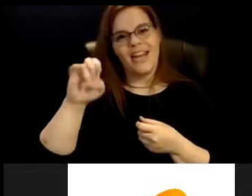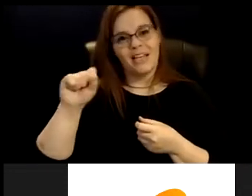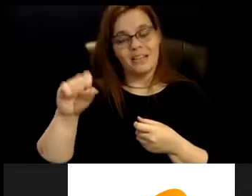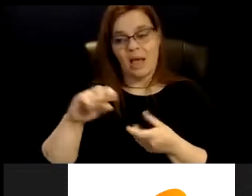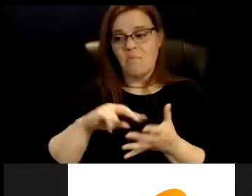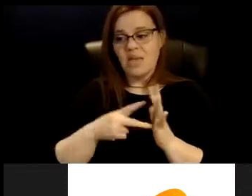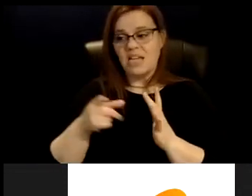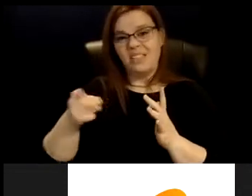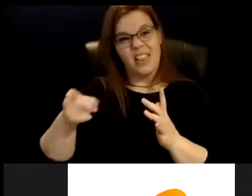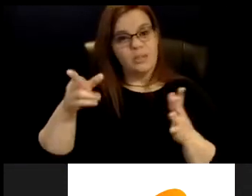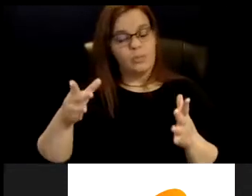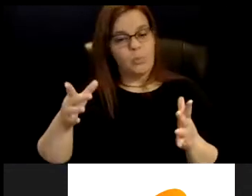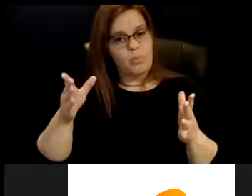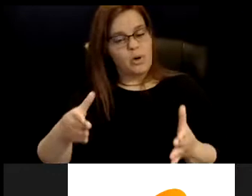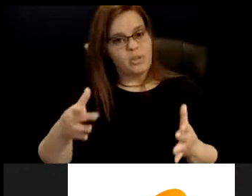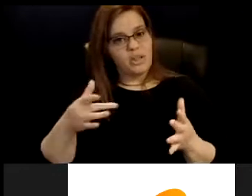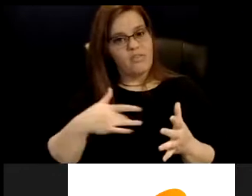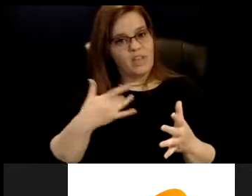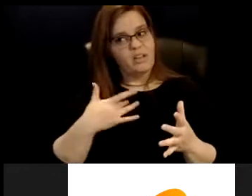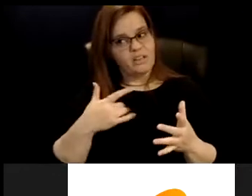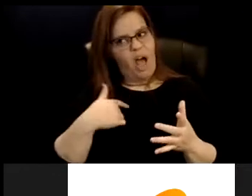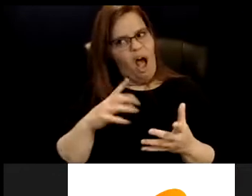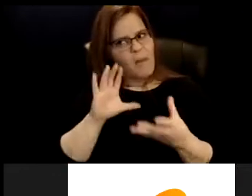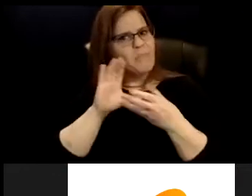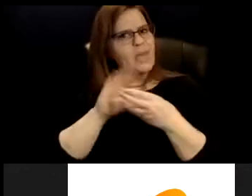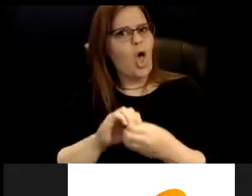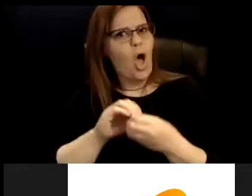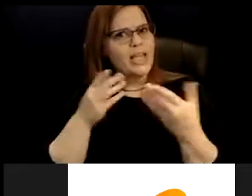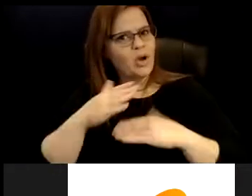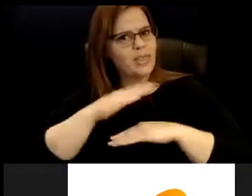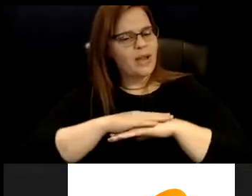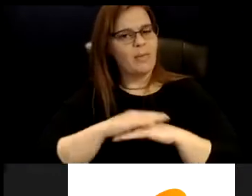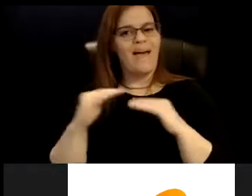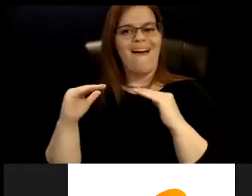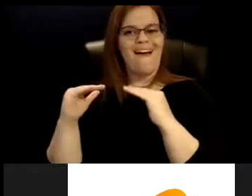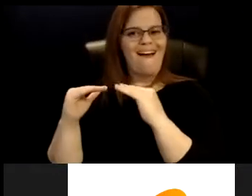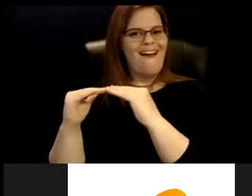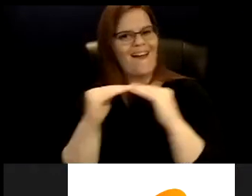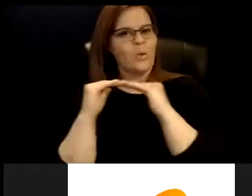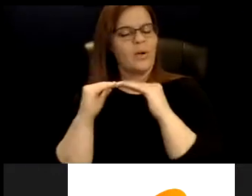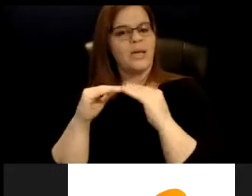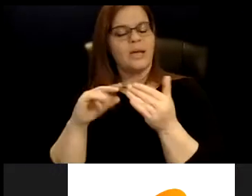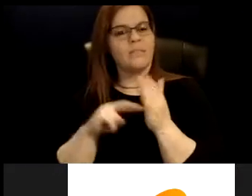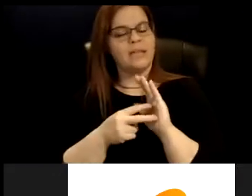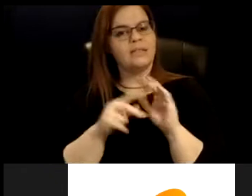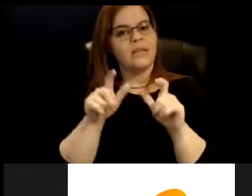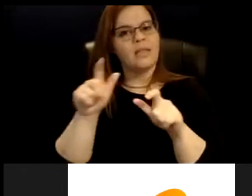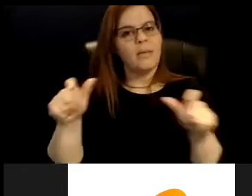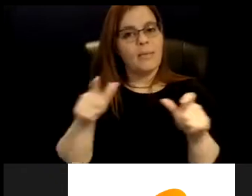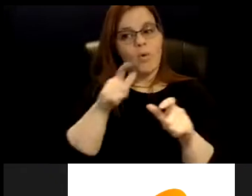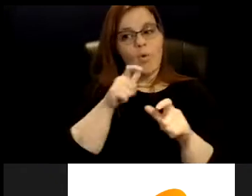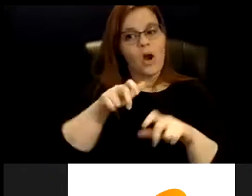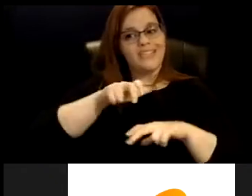or that they, um, are actually invited at the table. And equity is that the folks at the table, uh, proactively